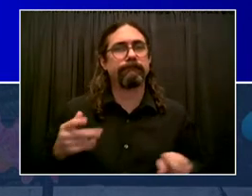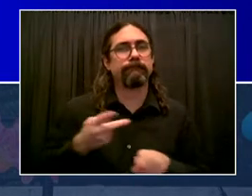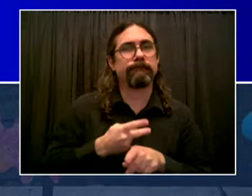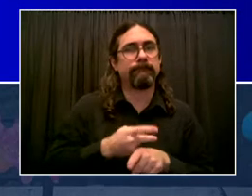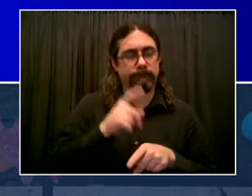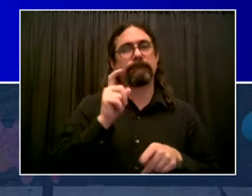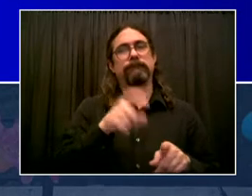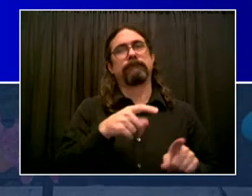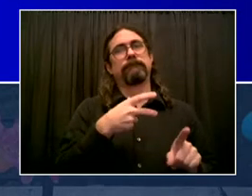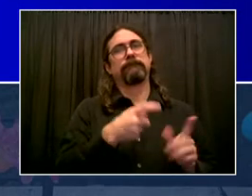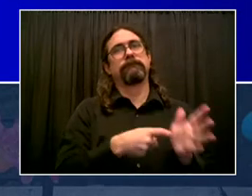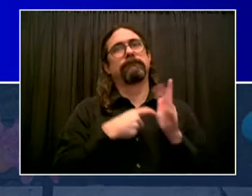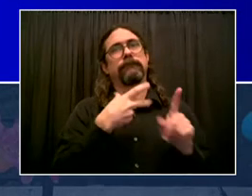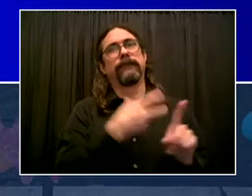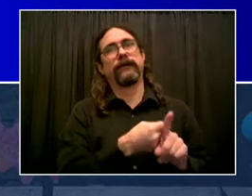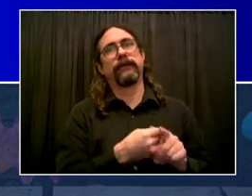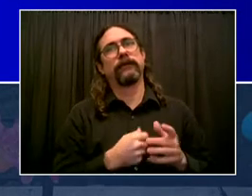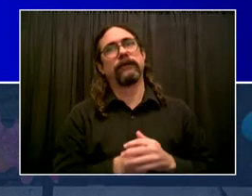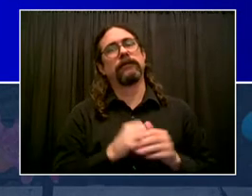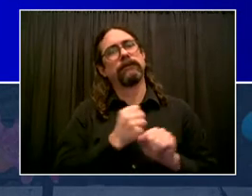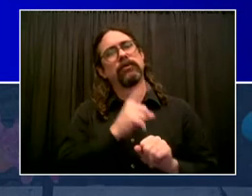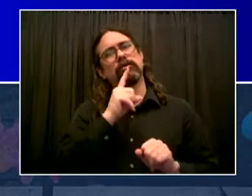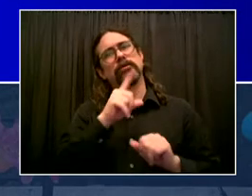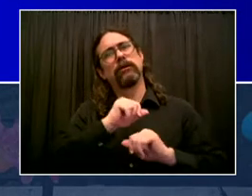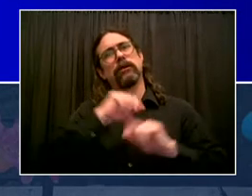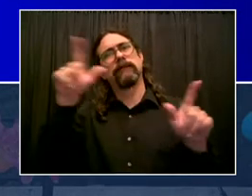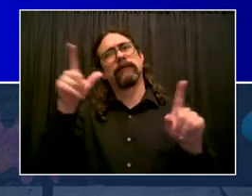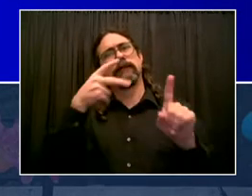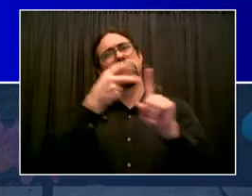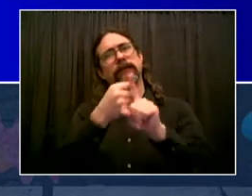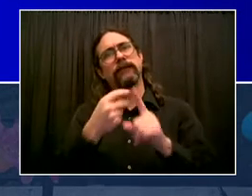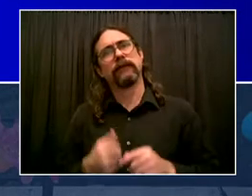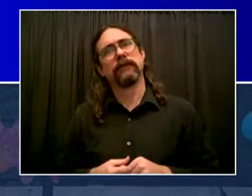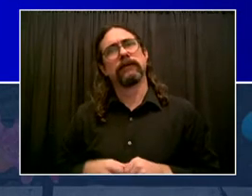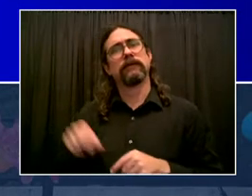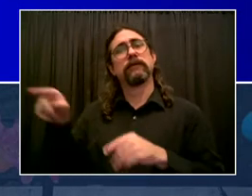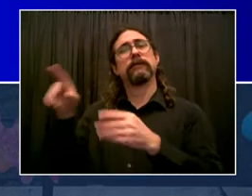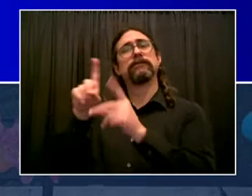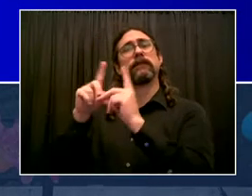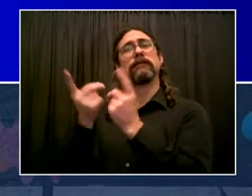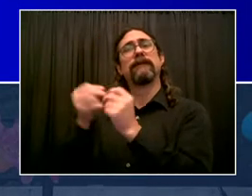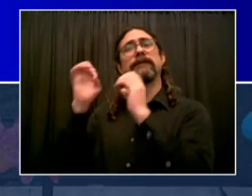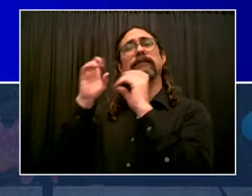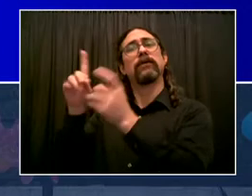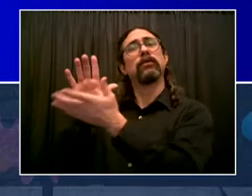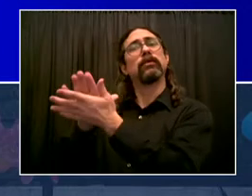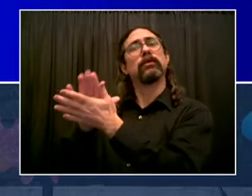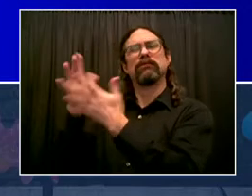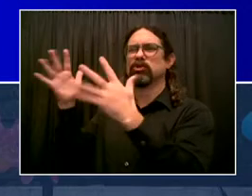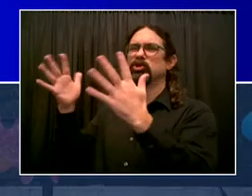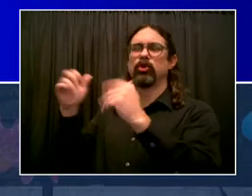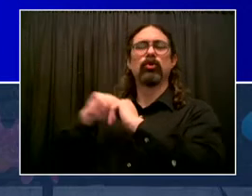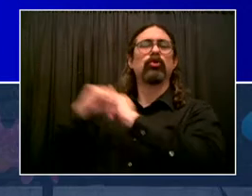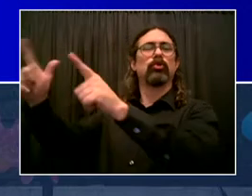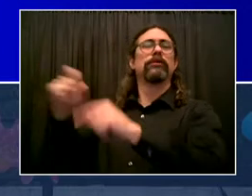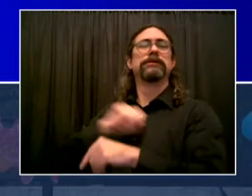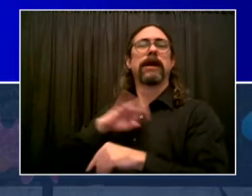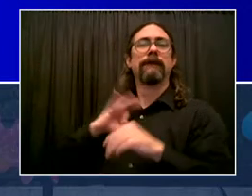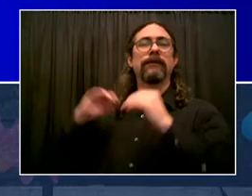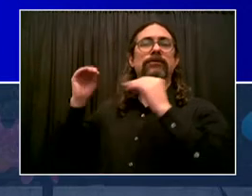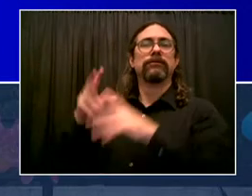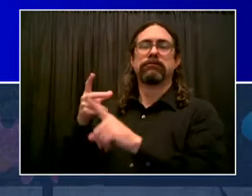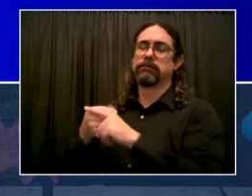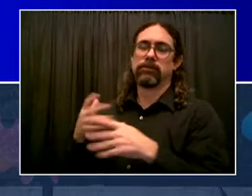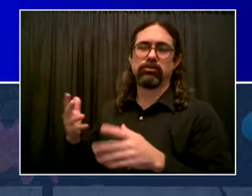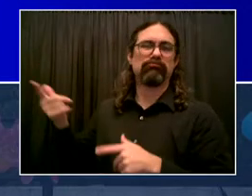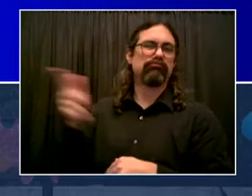school buildings had to be vaccinated, that had a huge impact. It's going to have an impact with child care as well. I want you to hear from someone who can speak